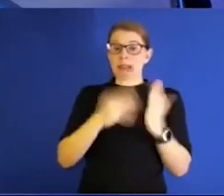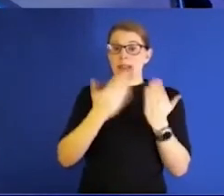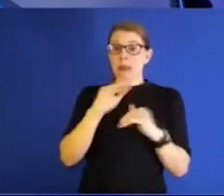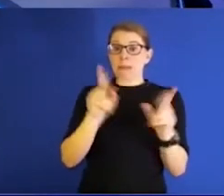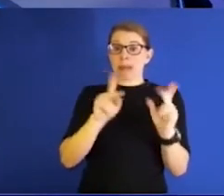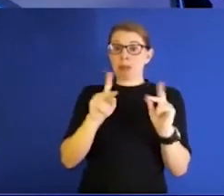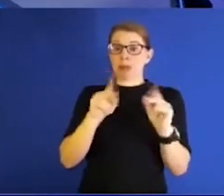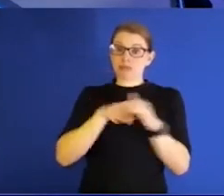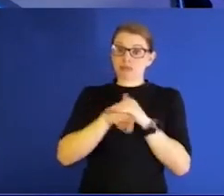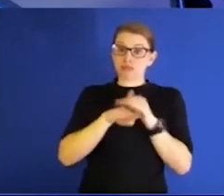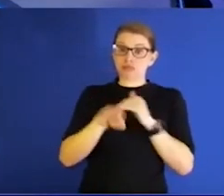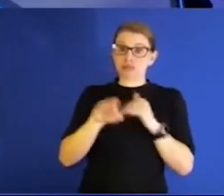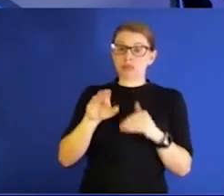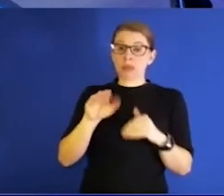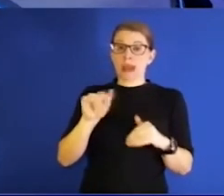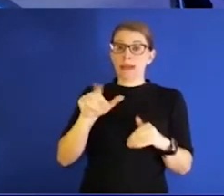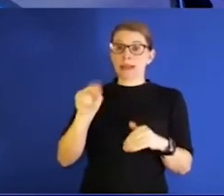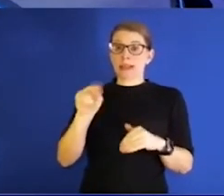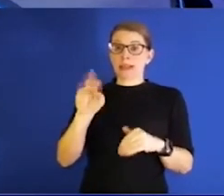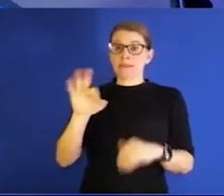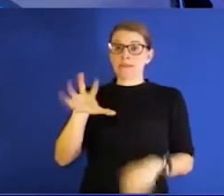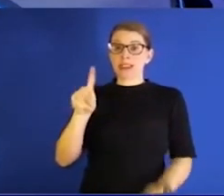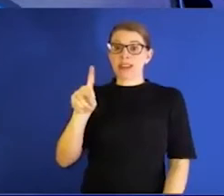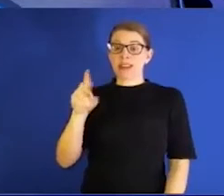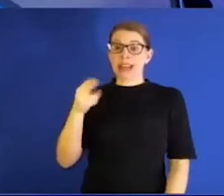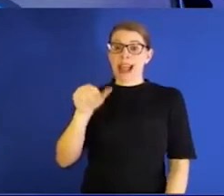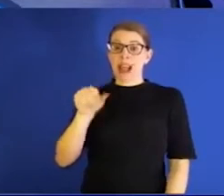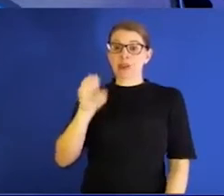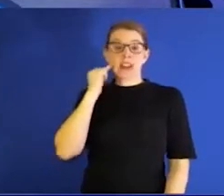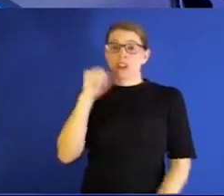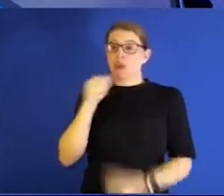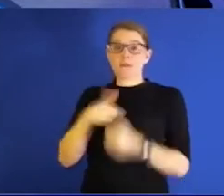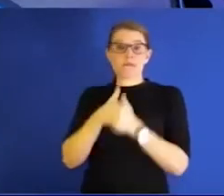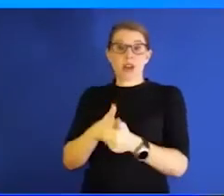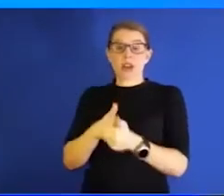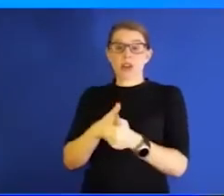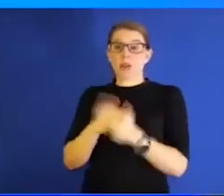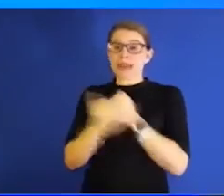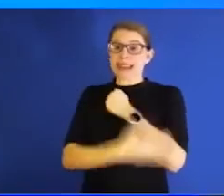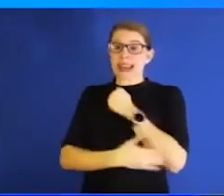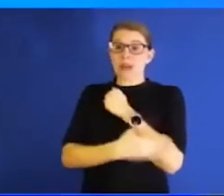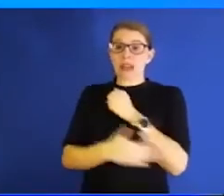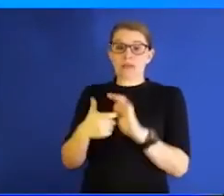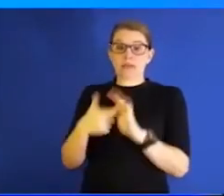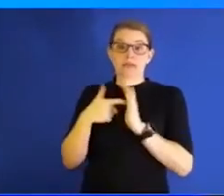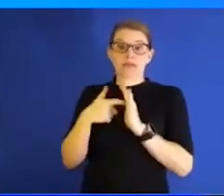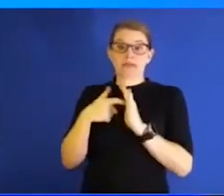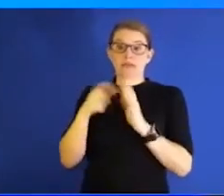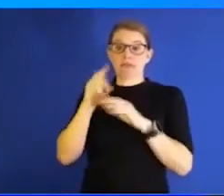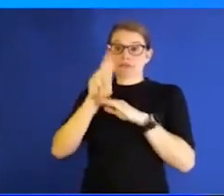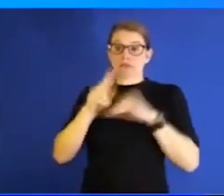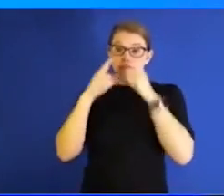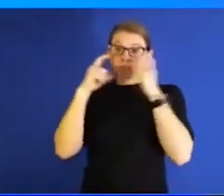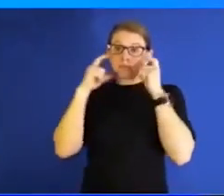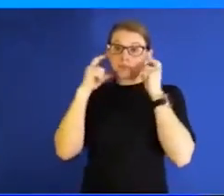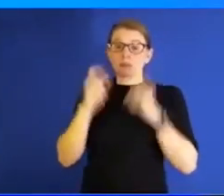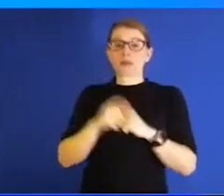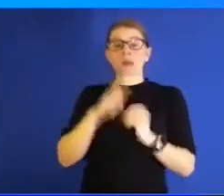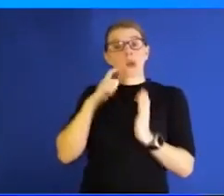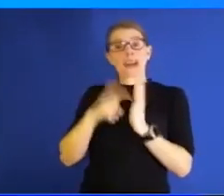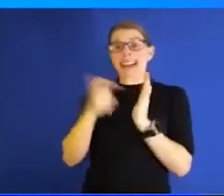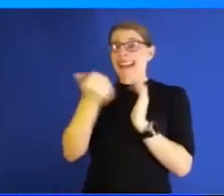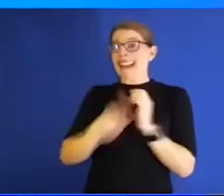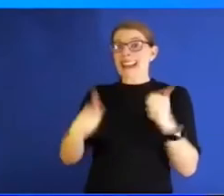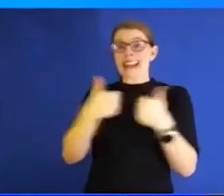Fieldhouse. If you don't follow the county mandate, correct? Right, right. And recognizing that on any given game day in the Fieldhouse,